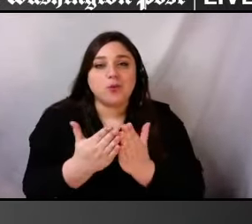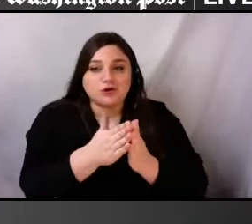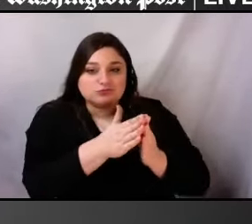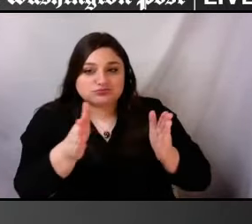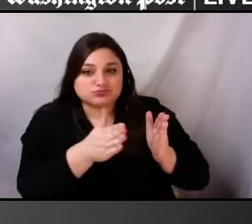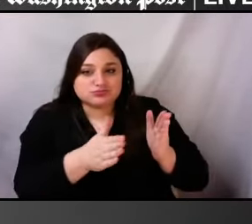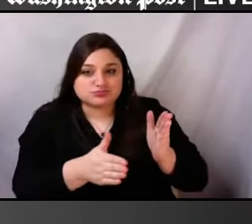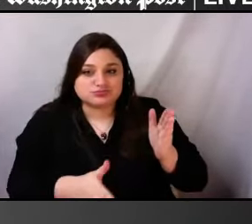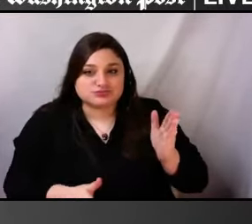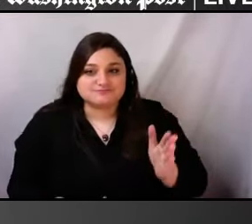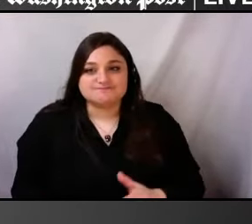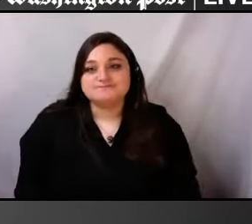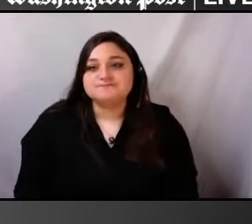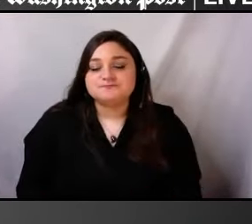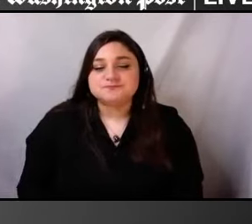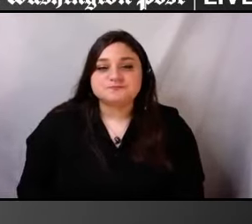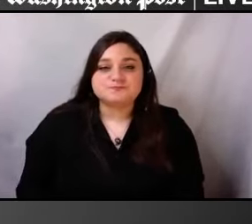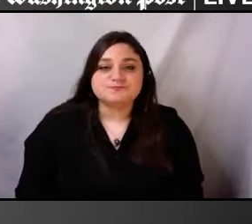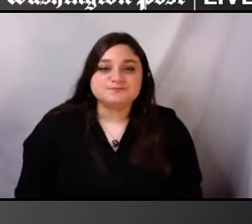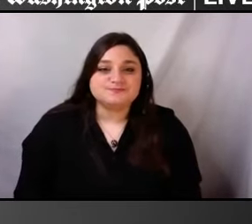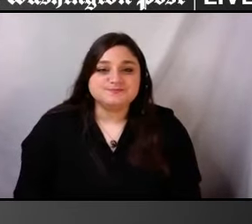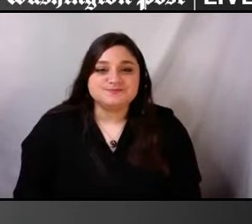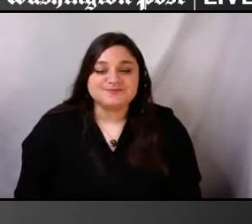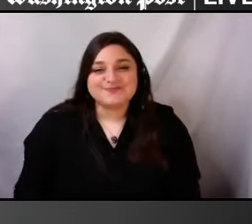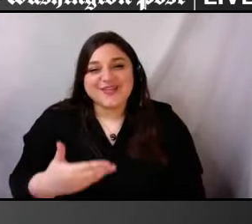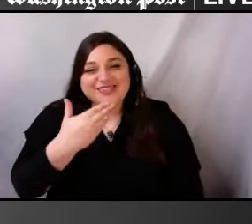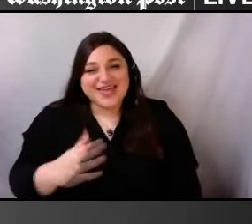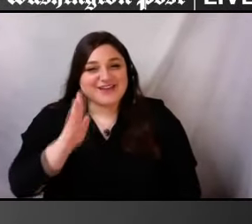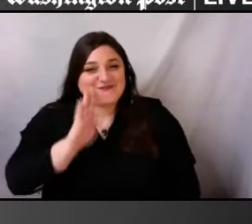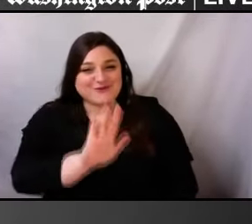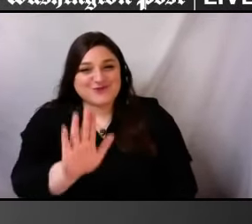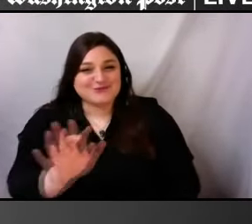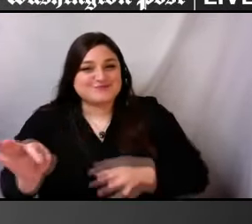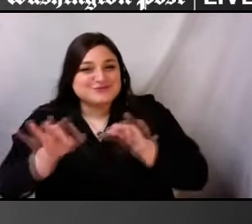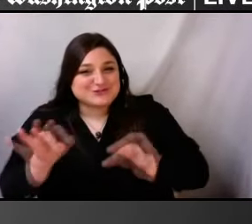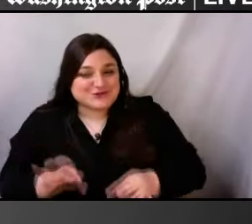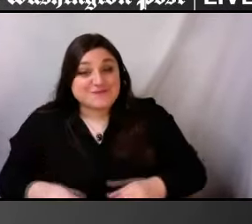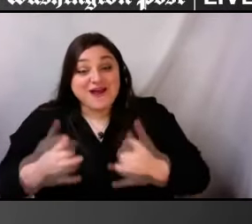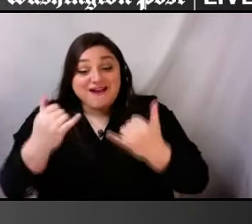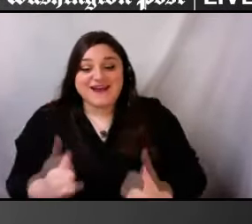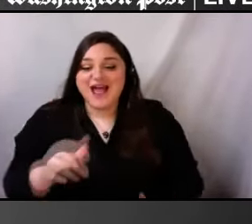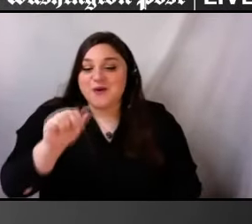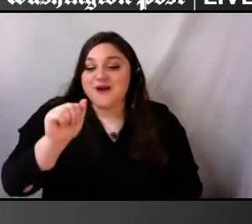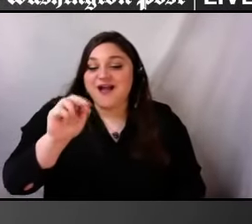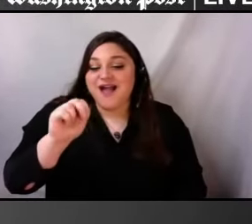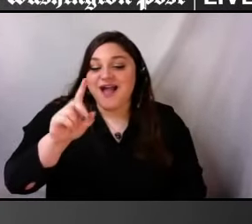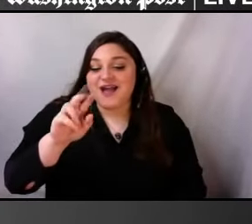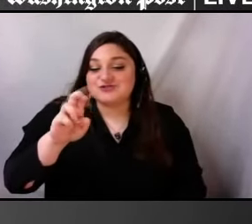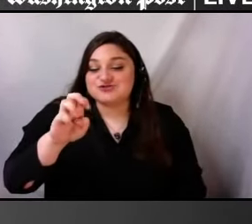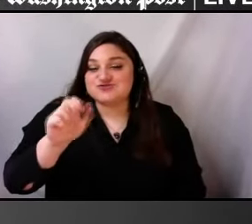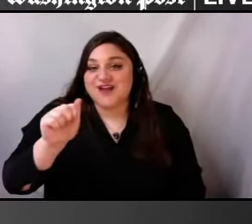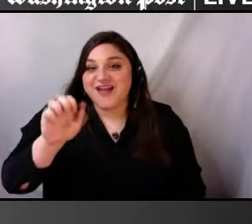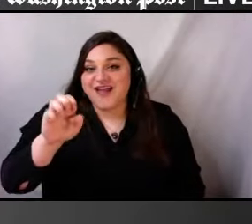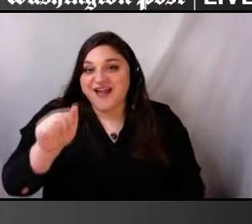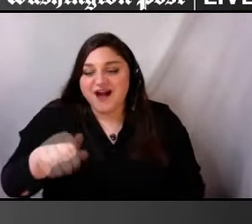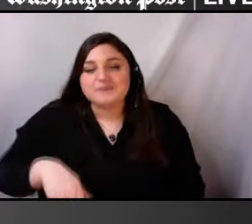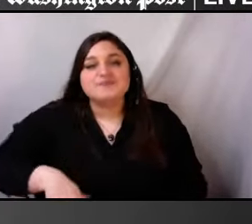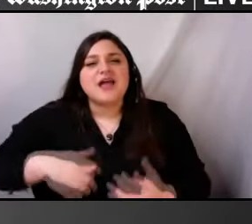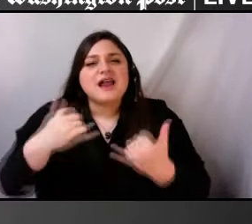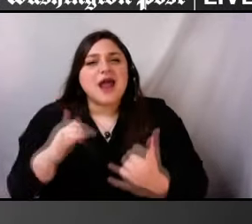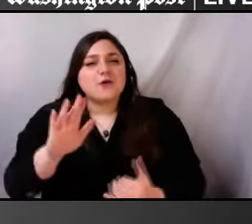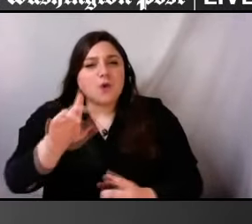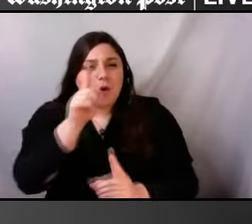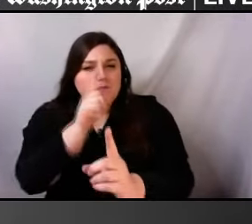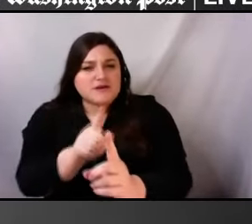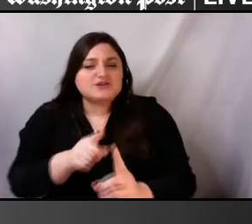Thank you both very much for those thoughtful descriptions. Andrea, I'd like to ask you, part of your mission is to speak disability with